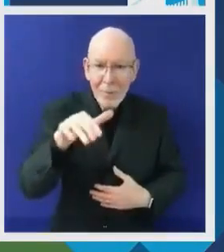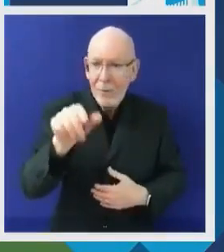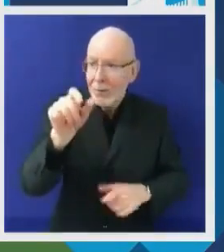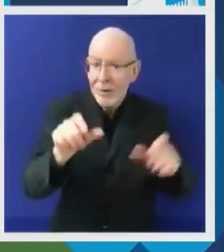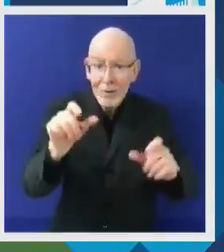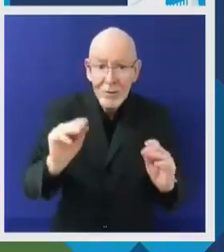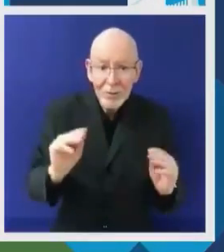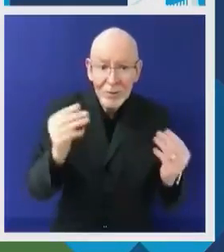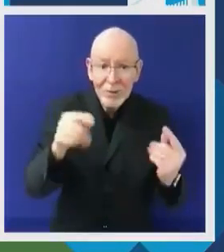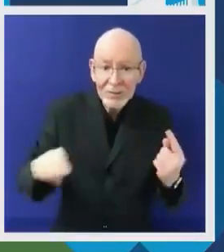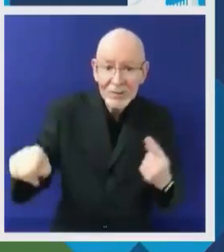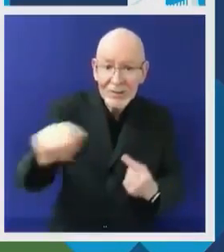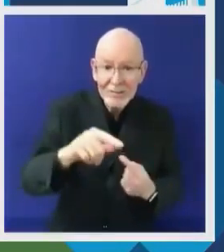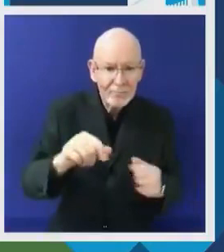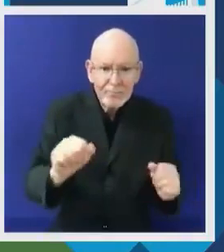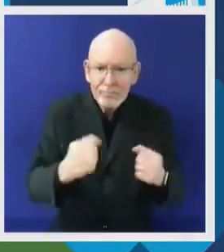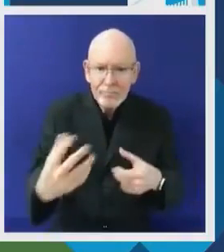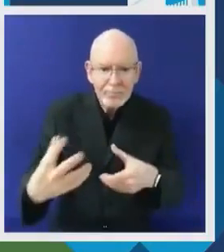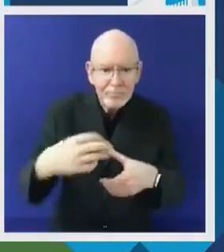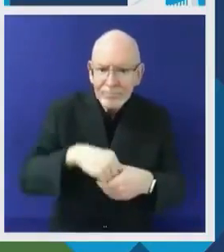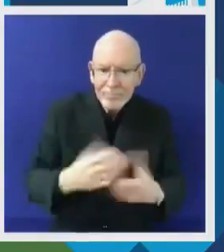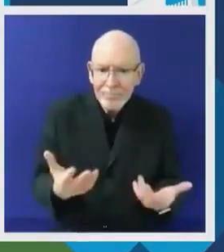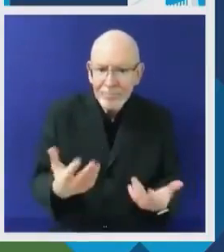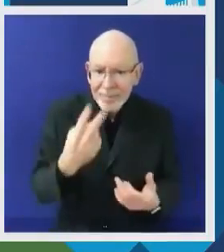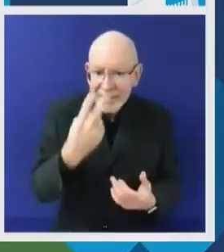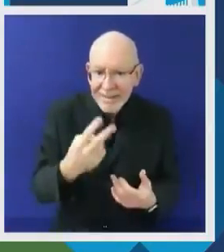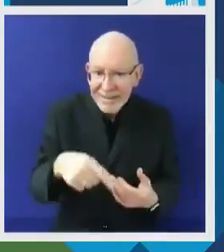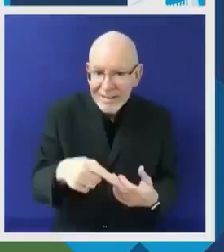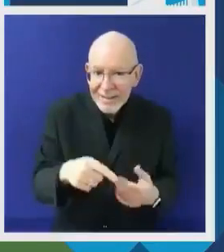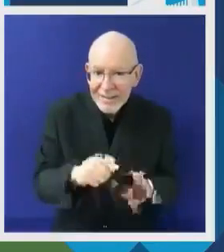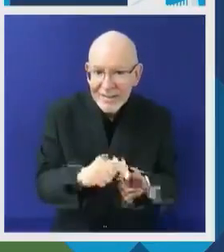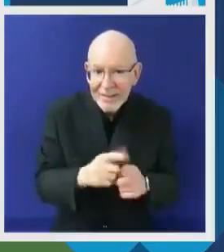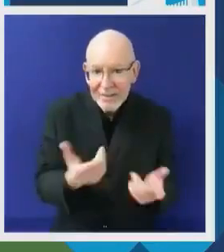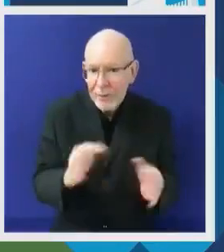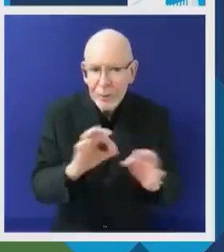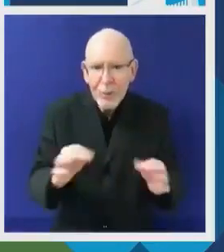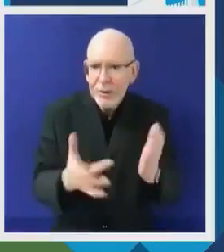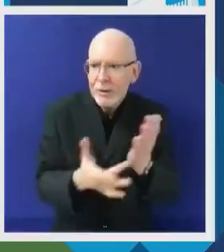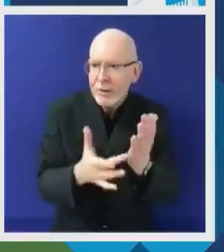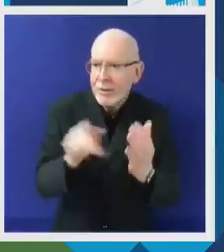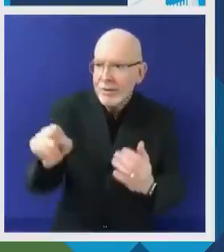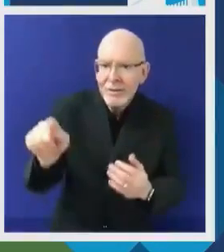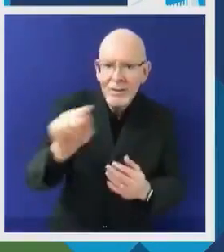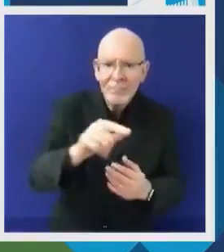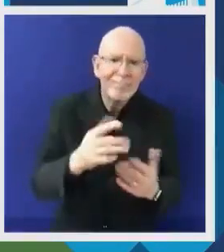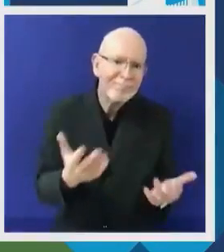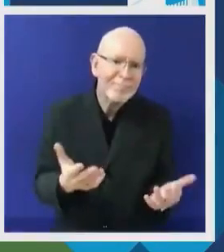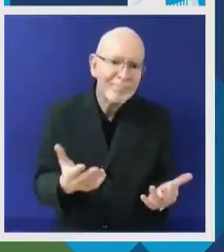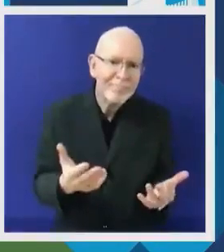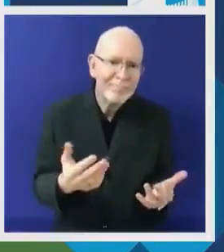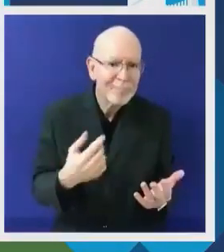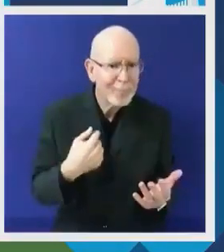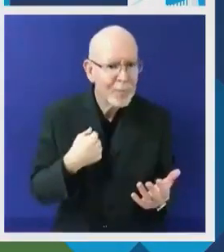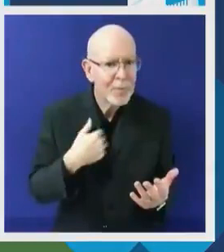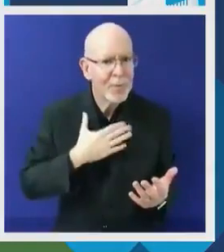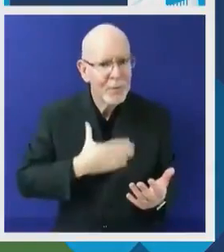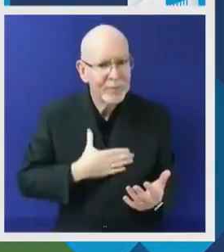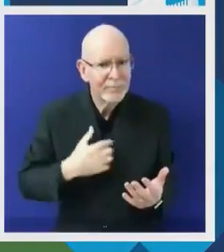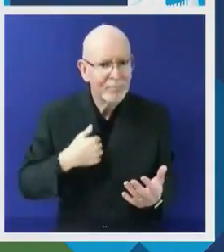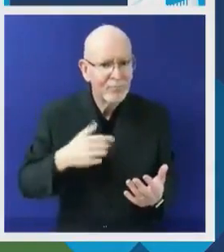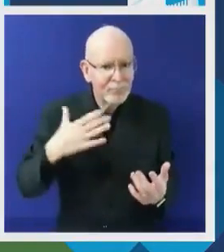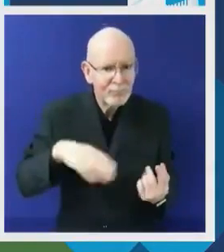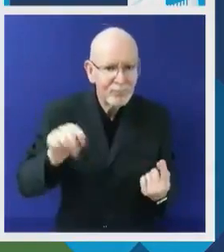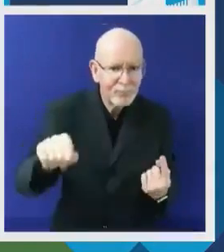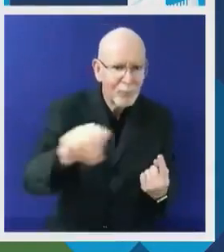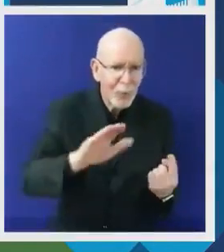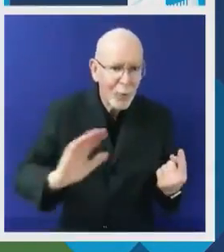young people, representatives of youth-led and youth-focused organisations and other stakeholders to promote meaningful youth engagement in